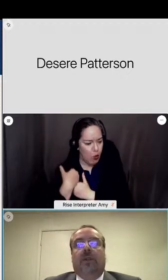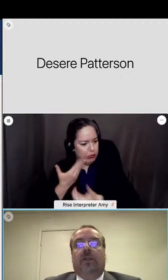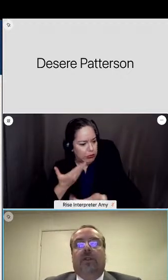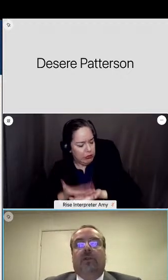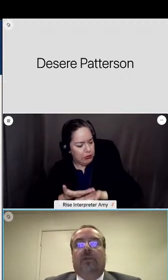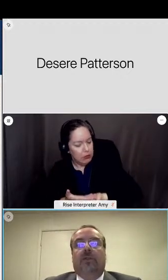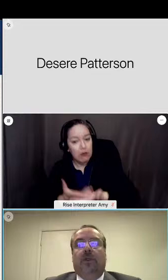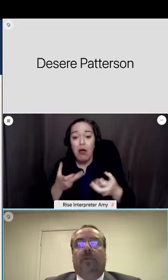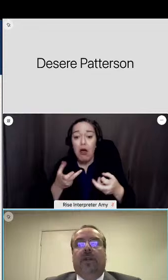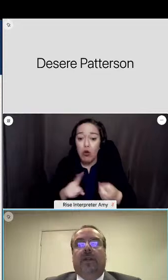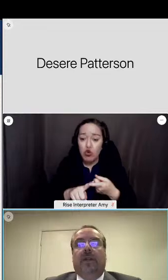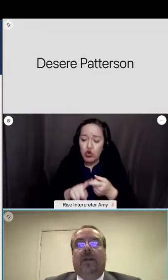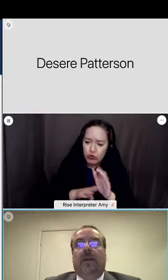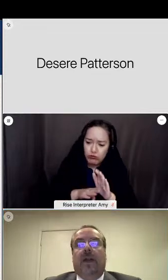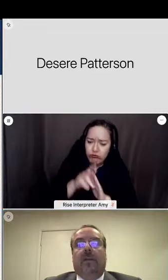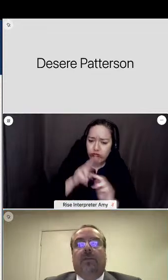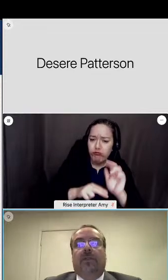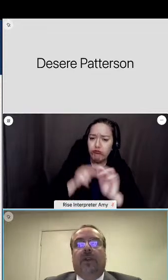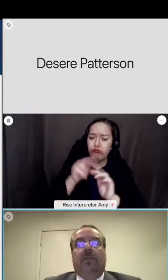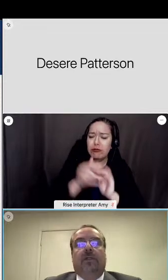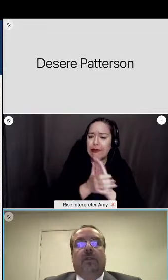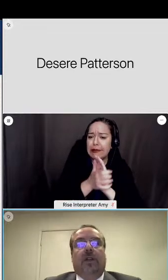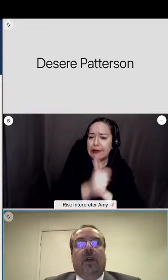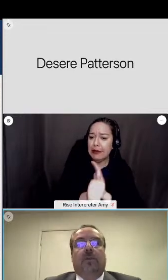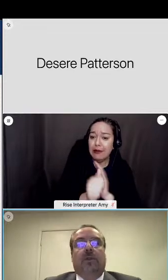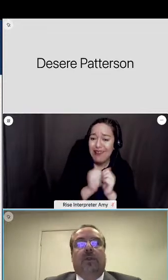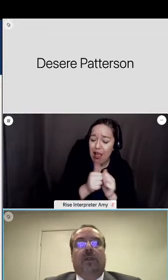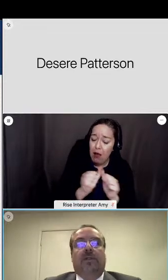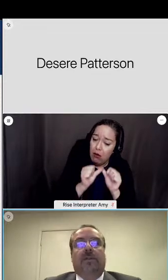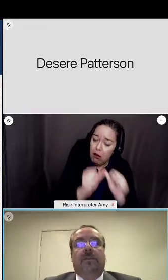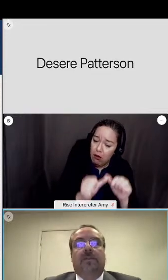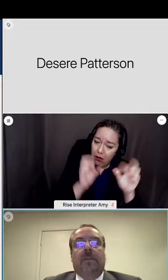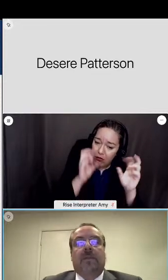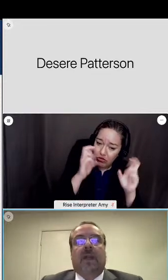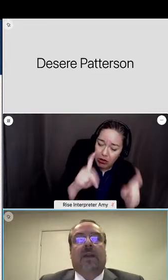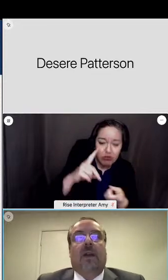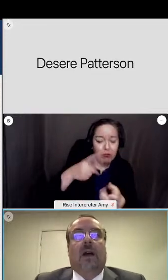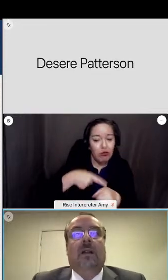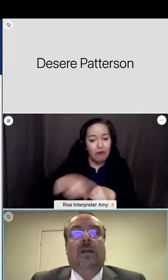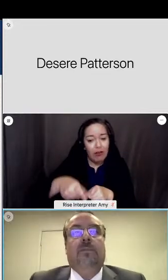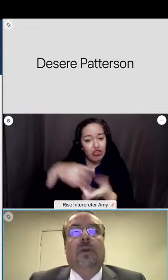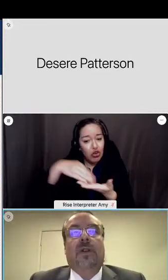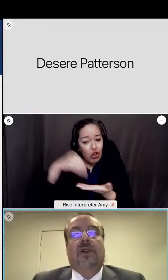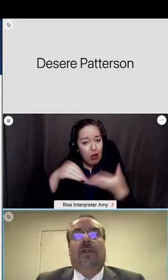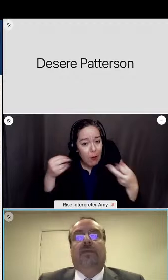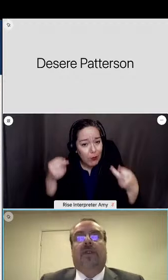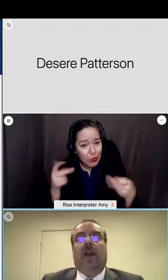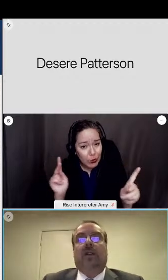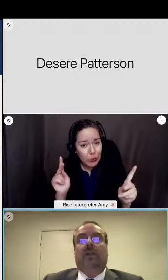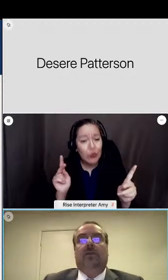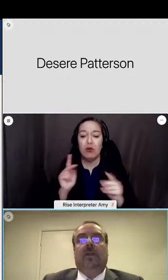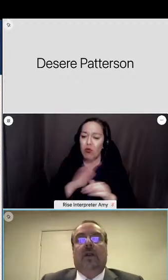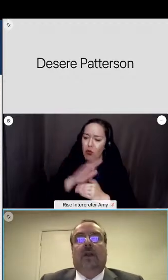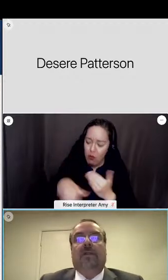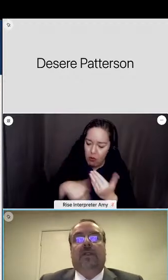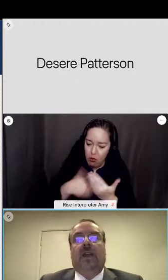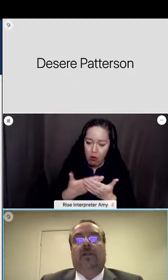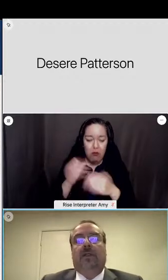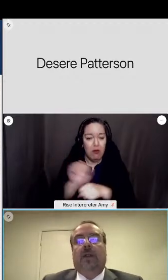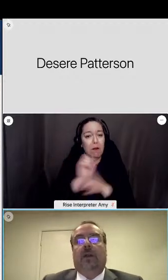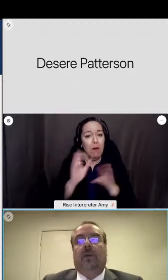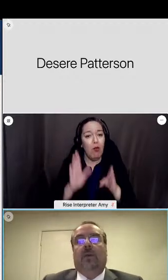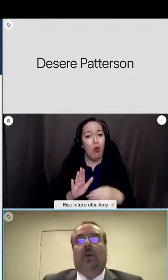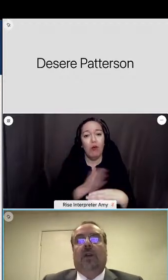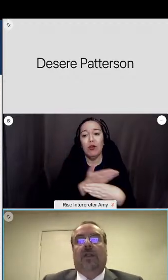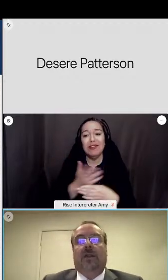through continuous improvement and professional learning opportunities that all employees share the values of